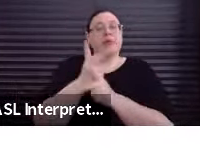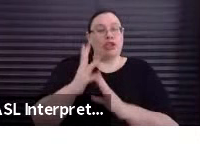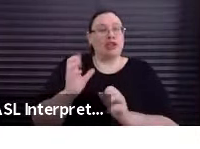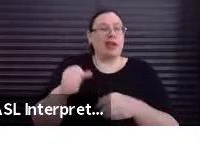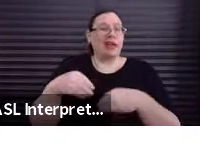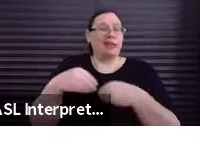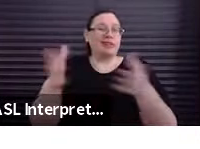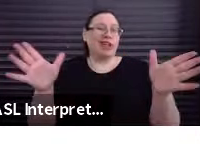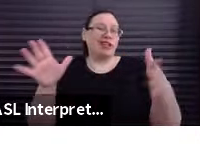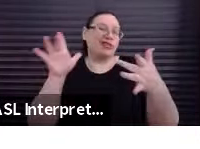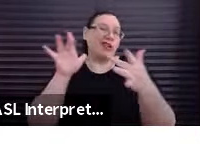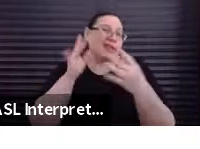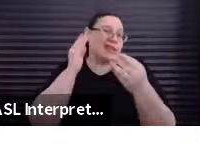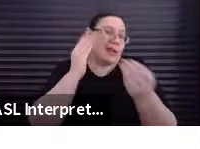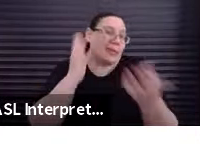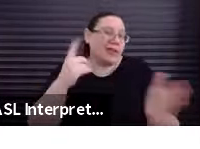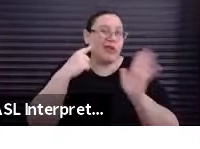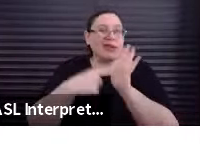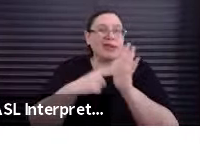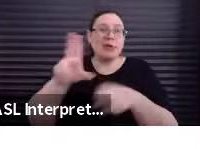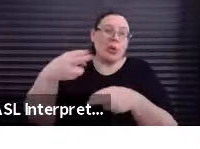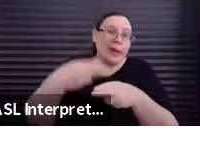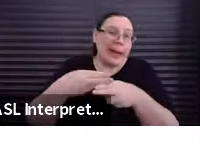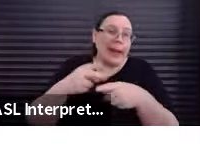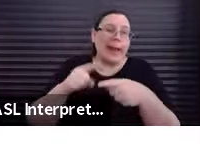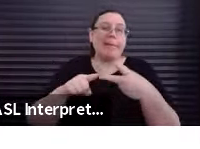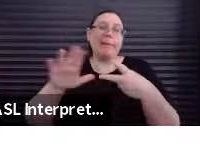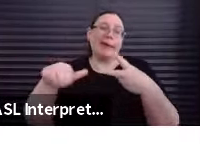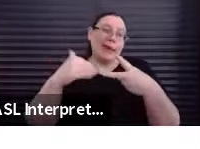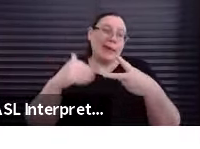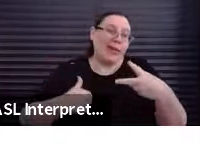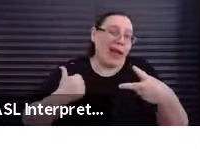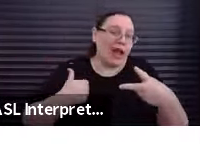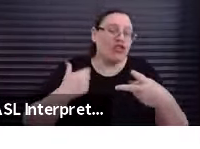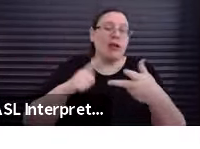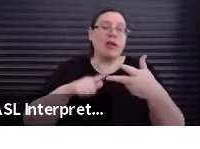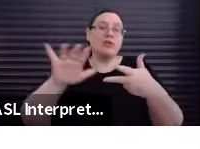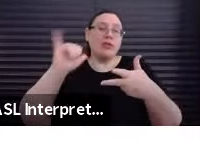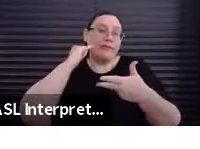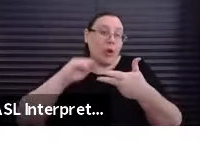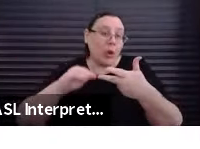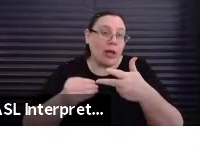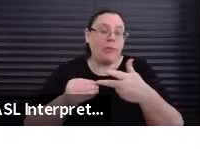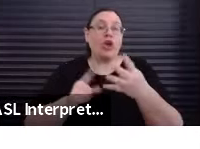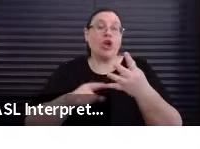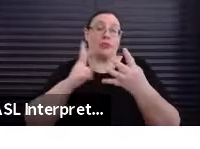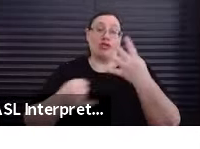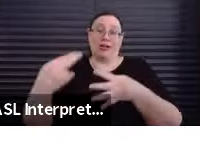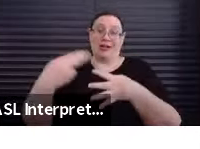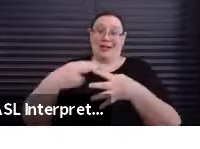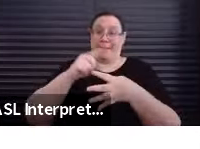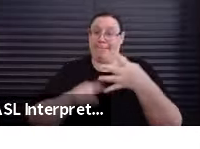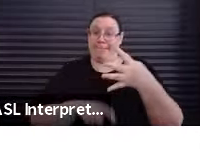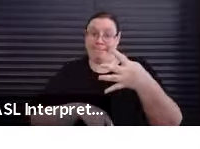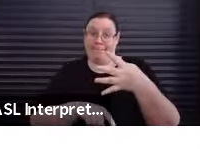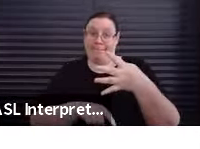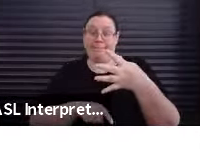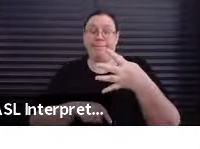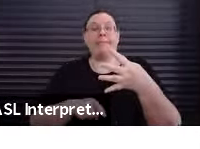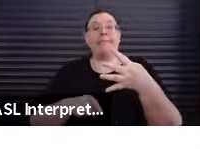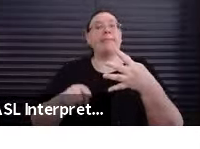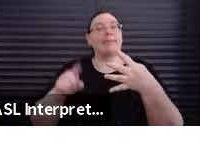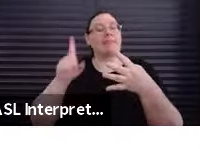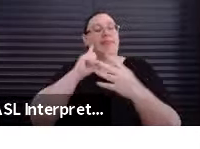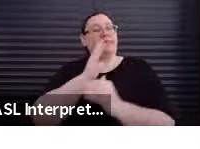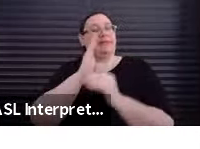contact information like your name, your email address, your phone number, and the name of your project. It'll bring you to complete a series